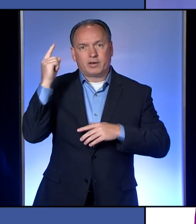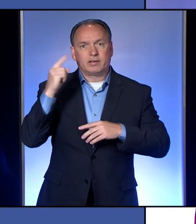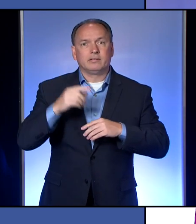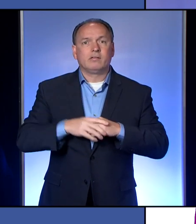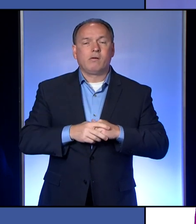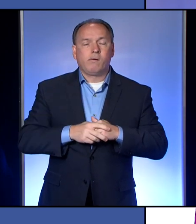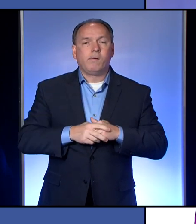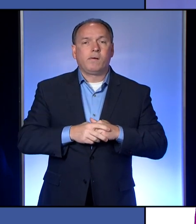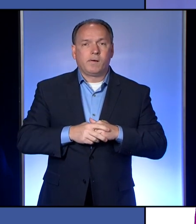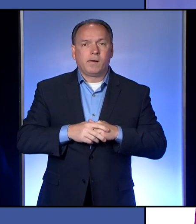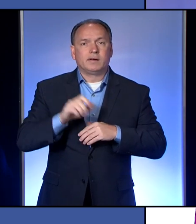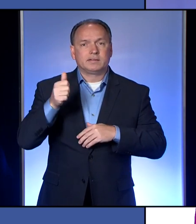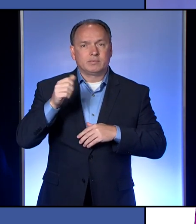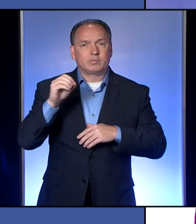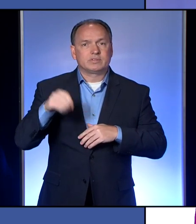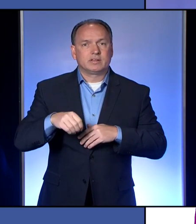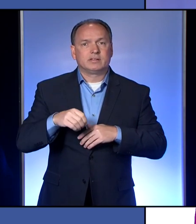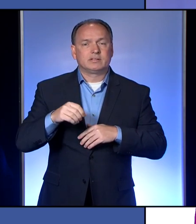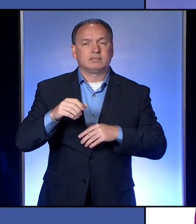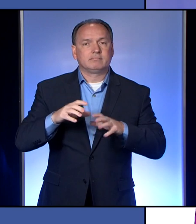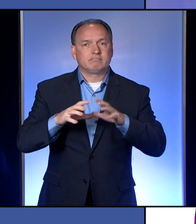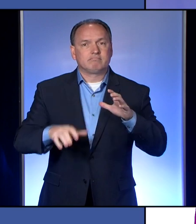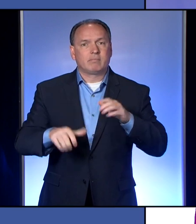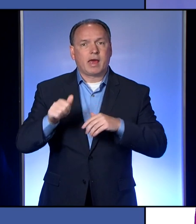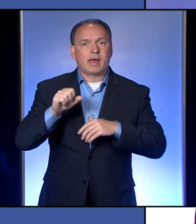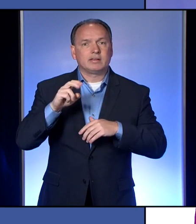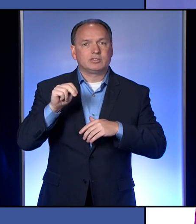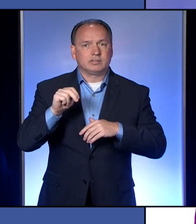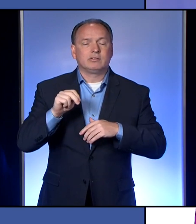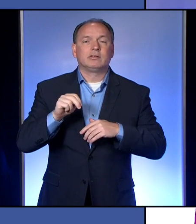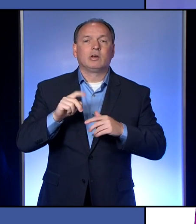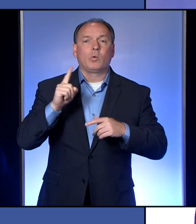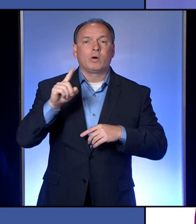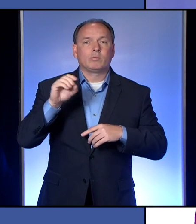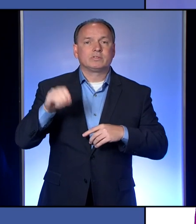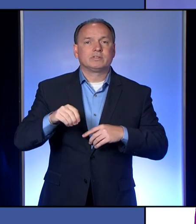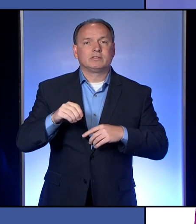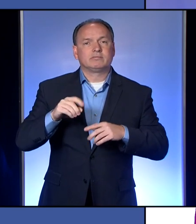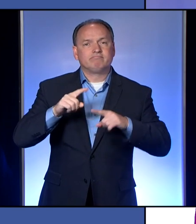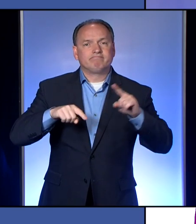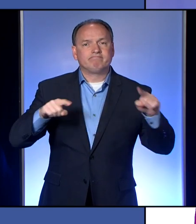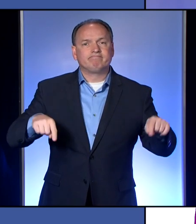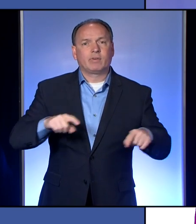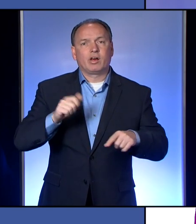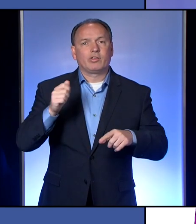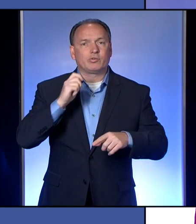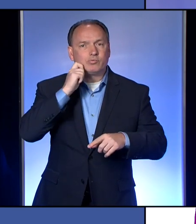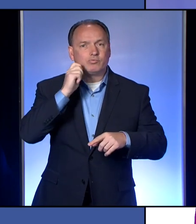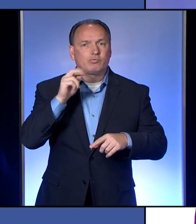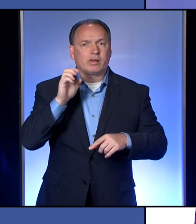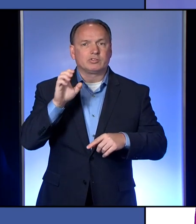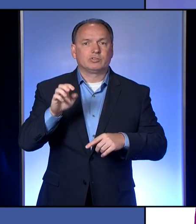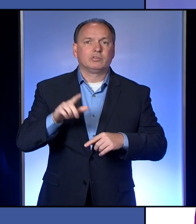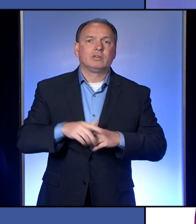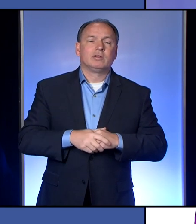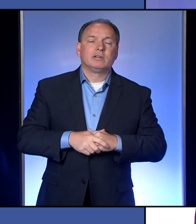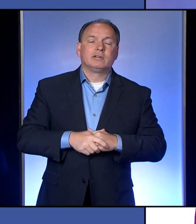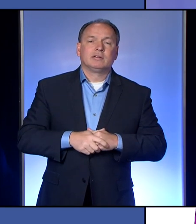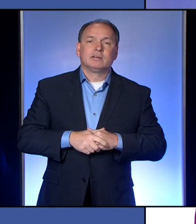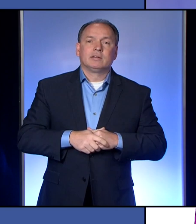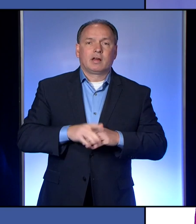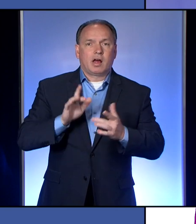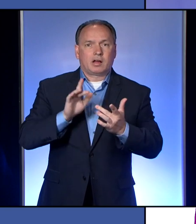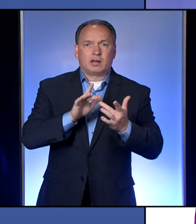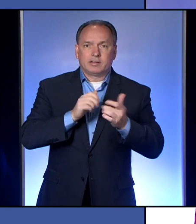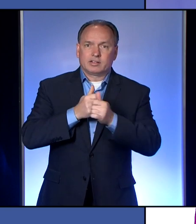residents, 10% are Asian residents, and 1% are multiracial. Contact tracing by the Erie County Department